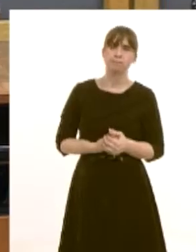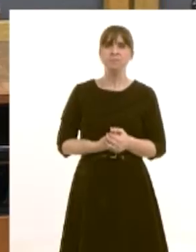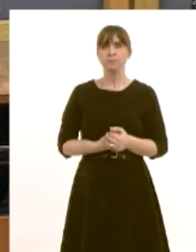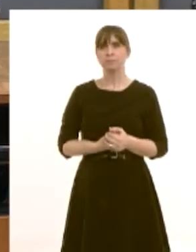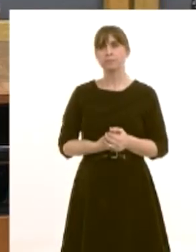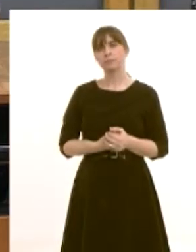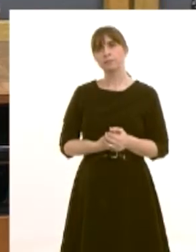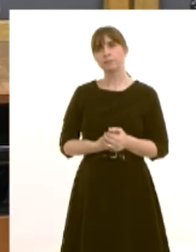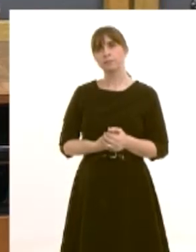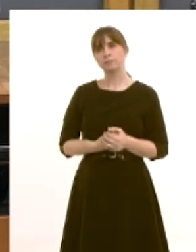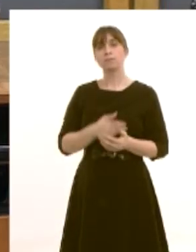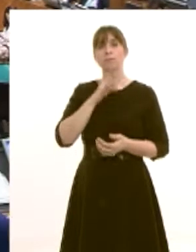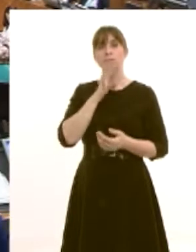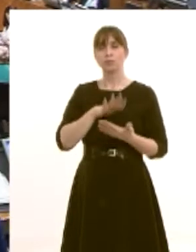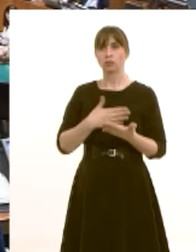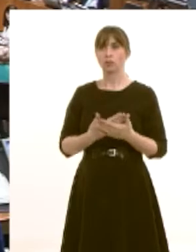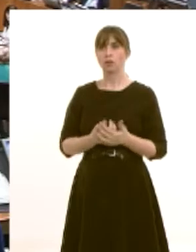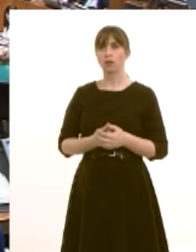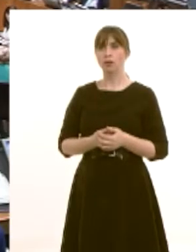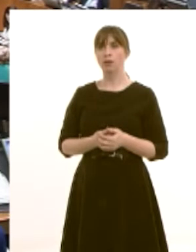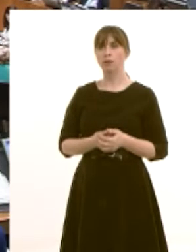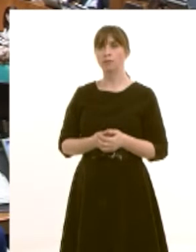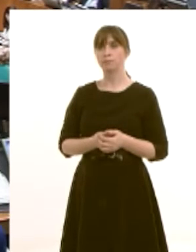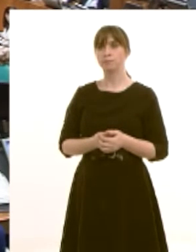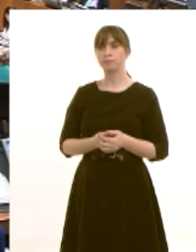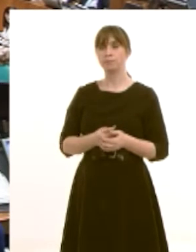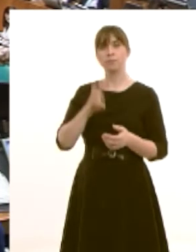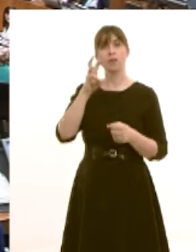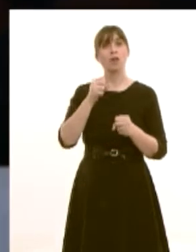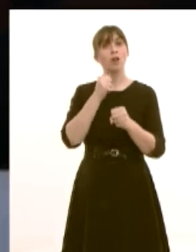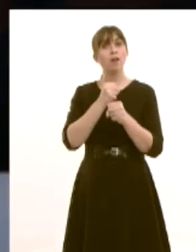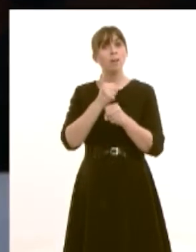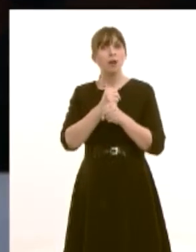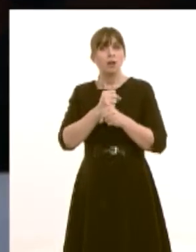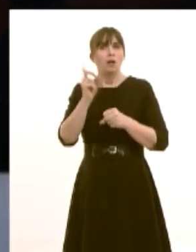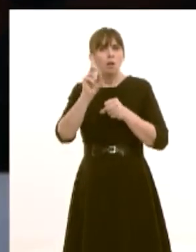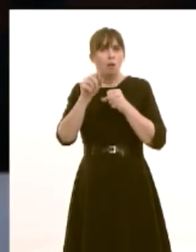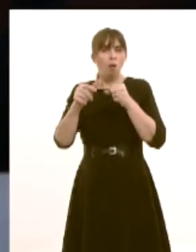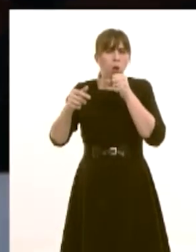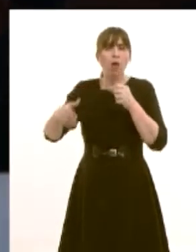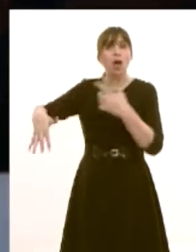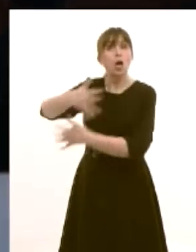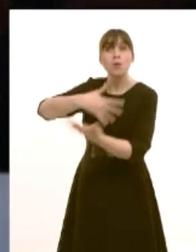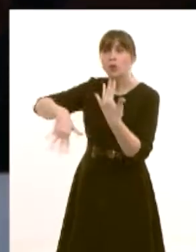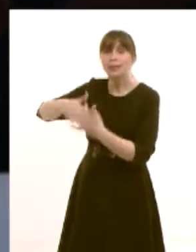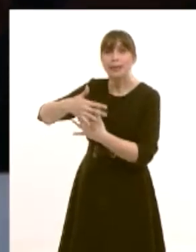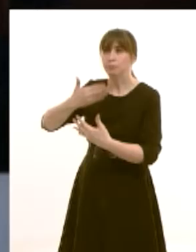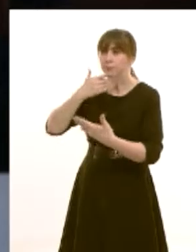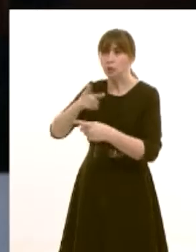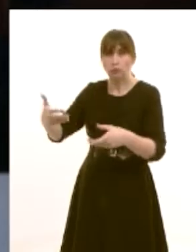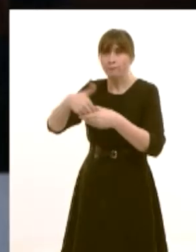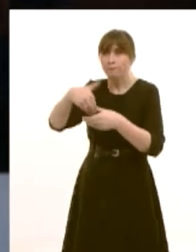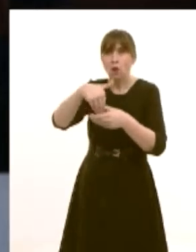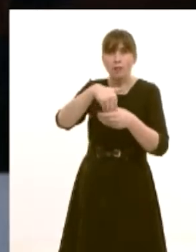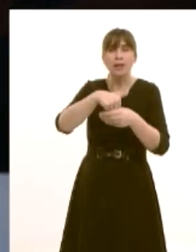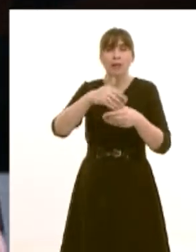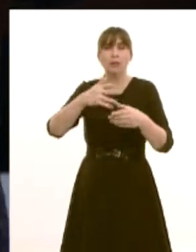thank you presiding officer what is the welsh government doing to encourage community groups to participate in the process of listing buildings